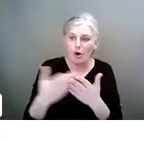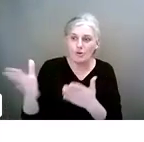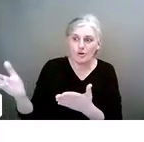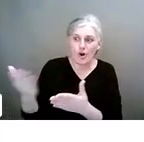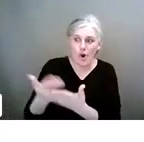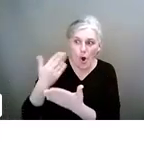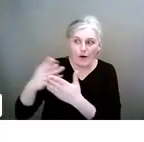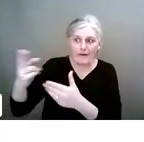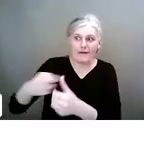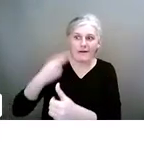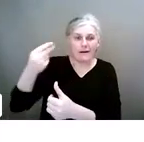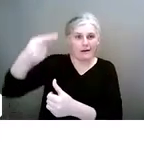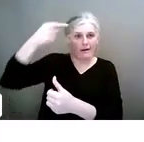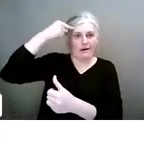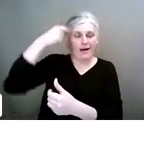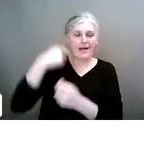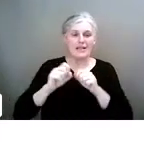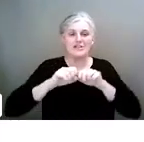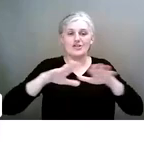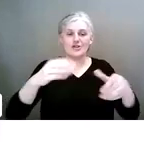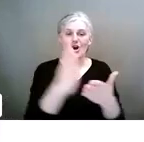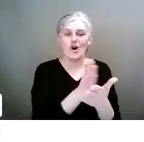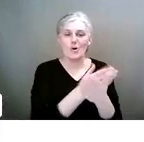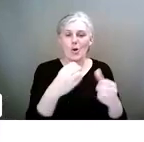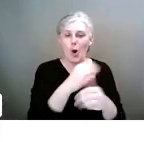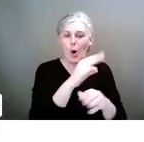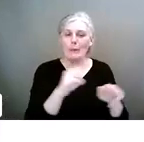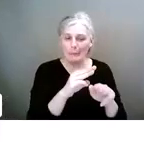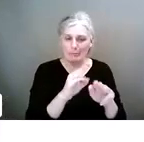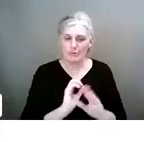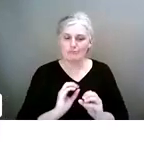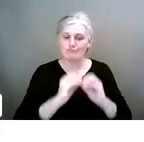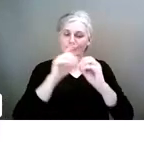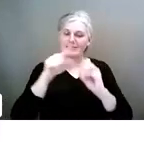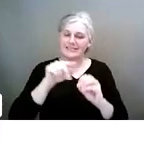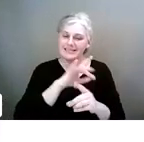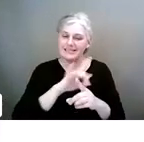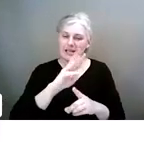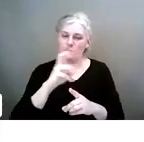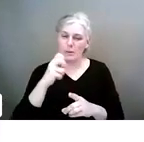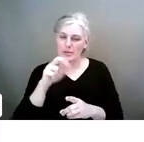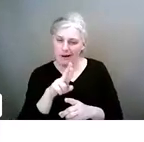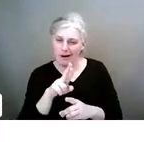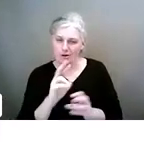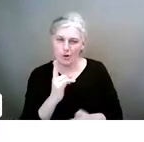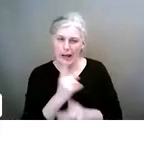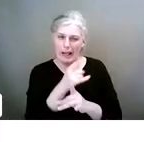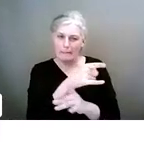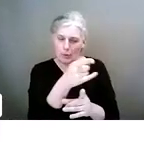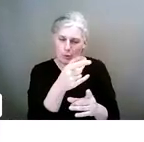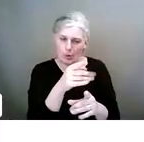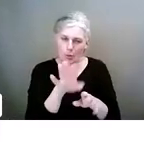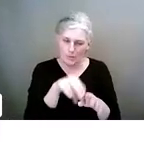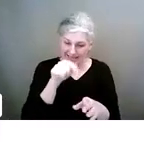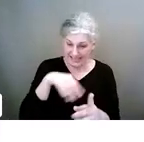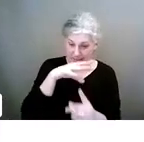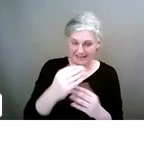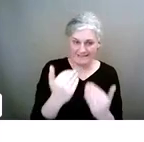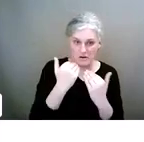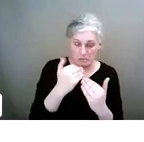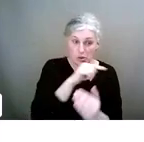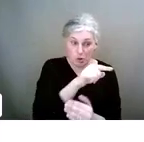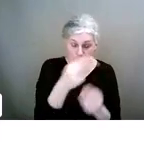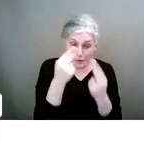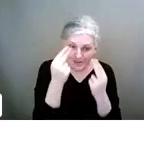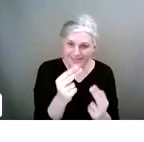parents and educators on these webinars for you to help you have that information that you need in your